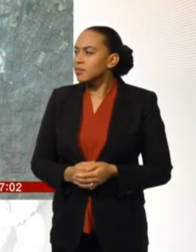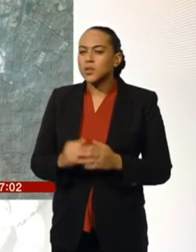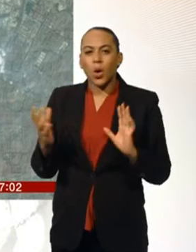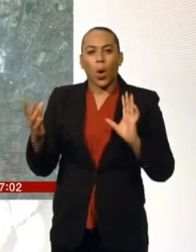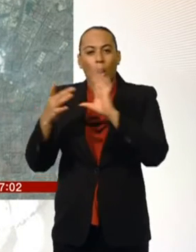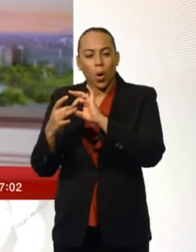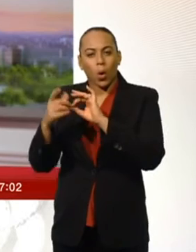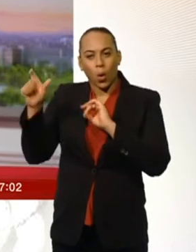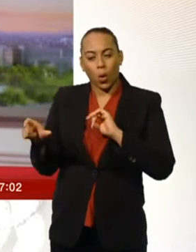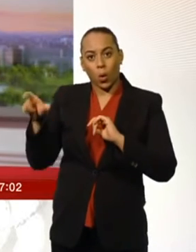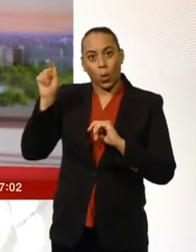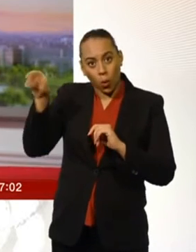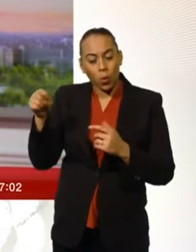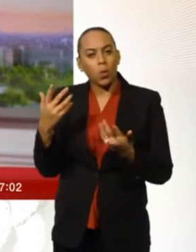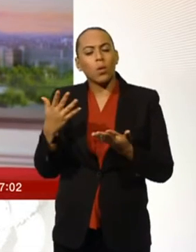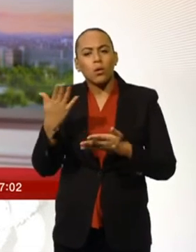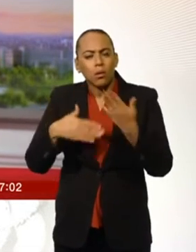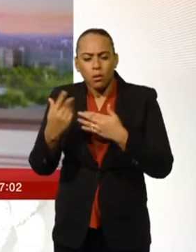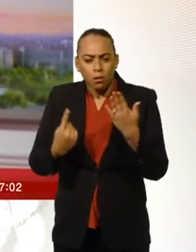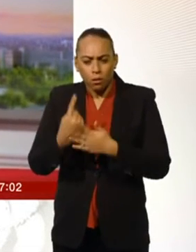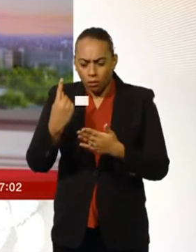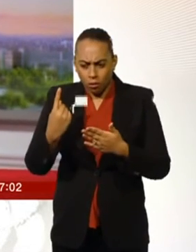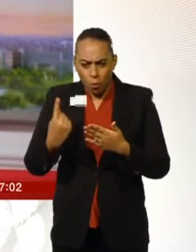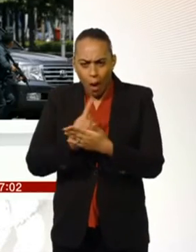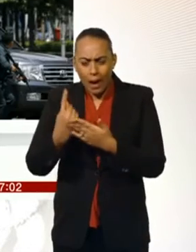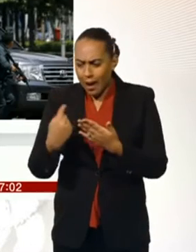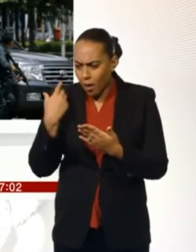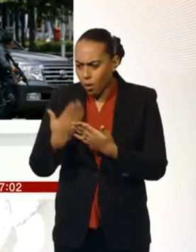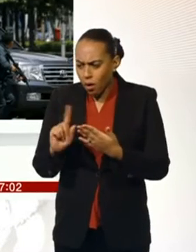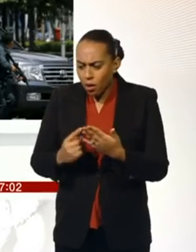last hour. wonder if you could just talk us through the sequence of events.